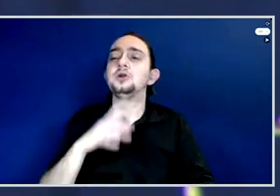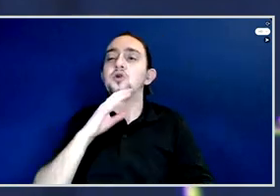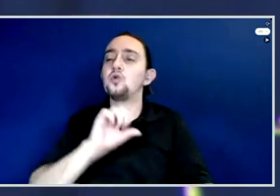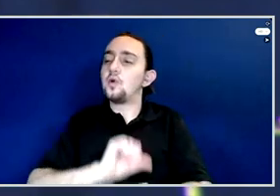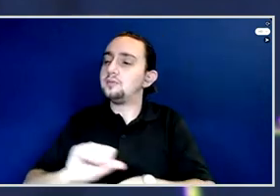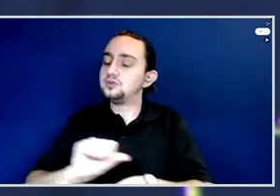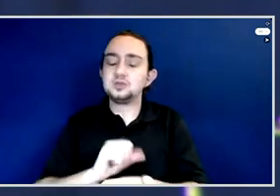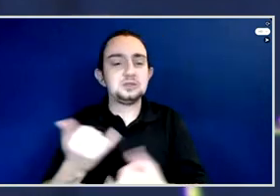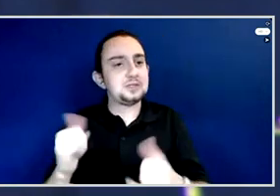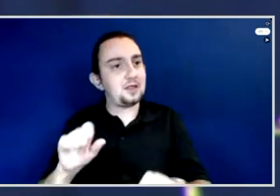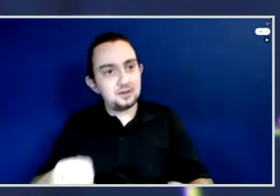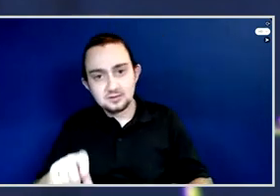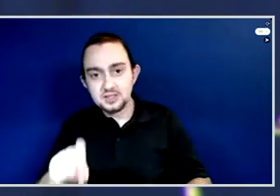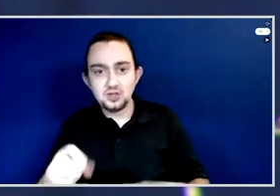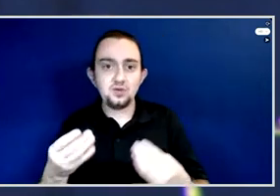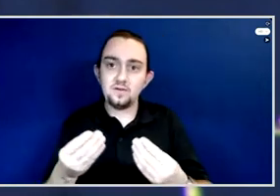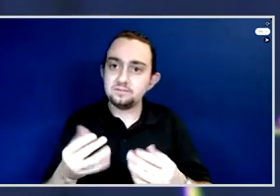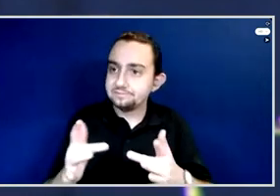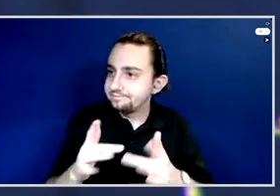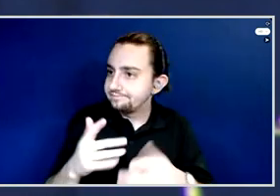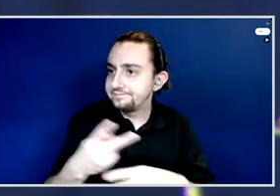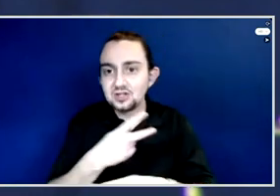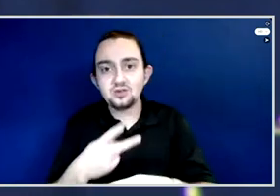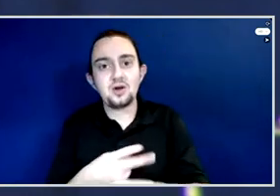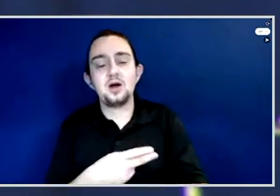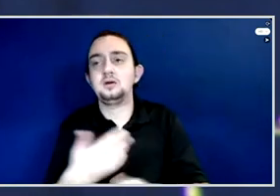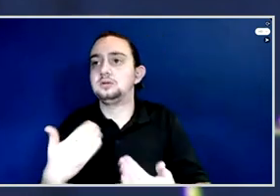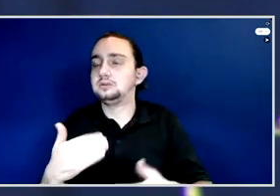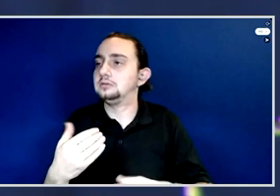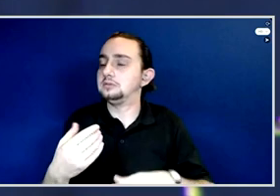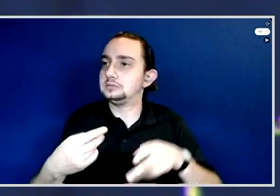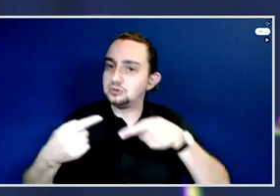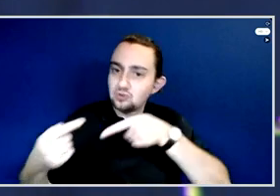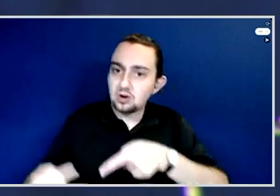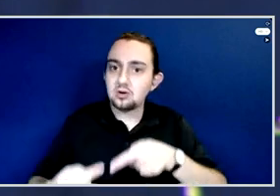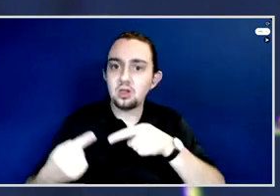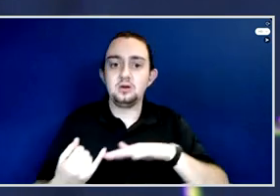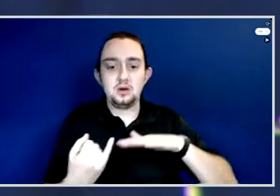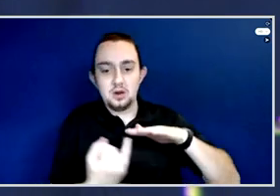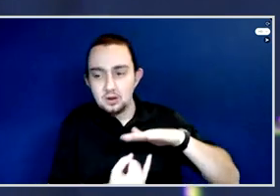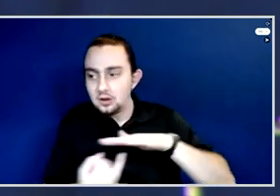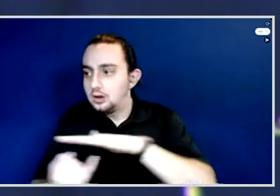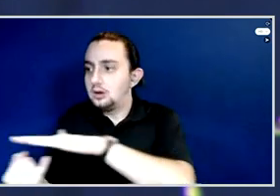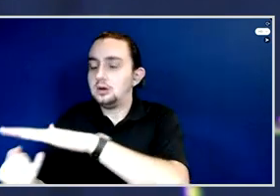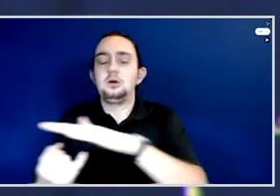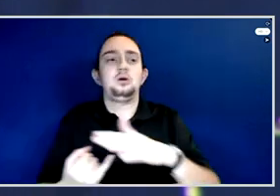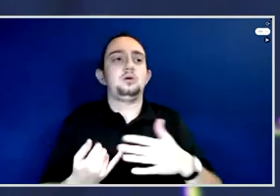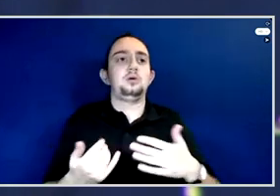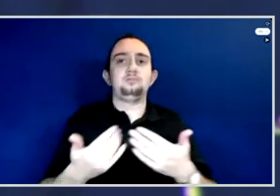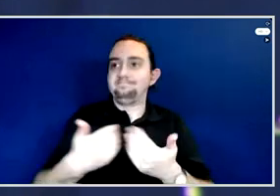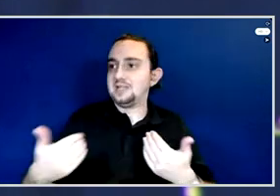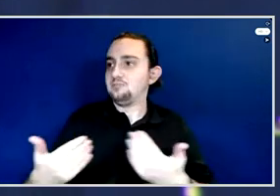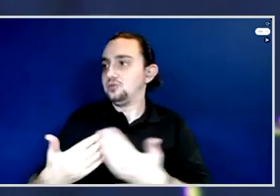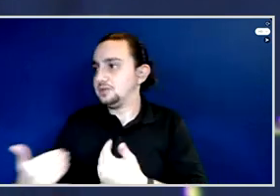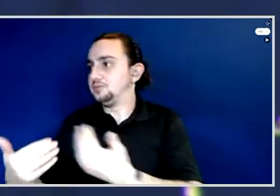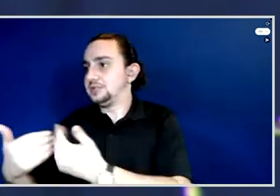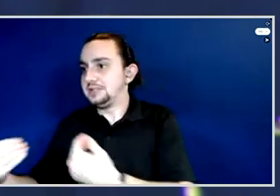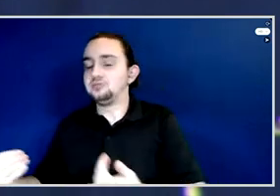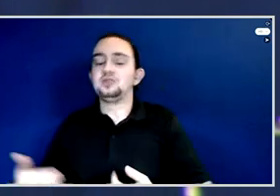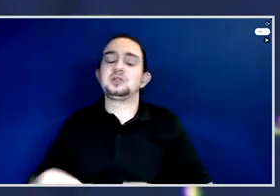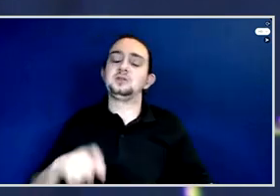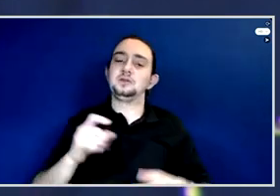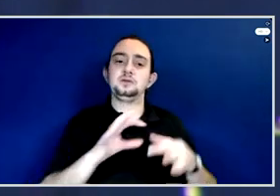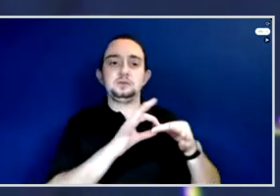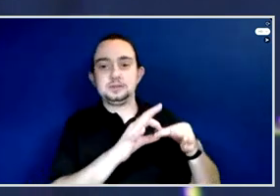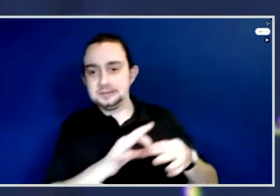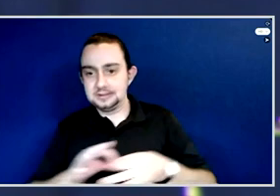still have that we have remained in our silos in the different spaces that we are in. The private sector, when I'm